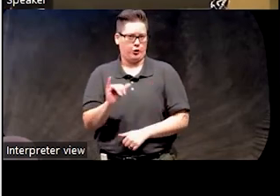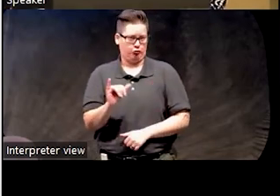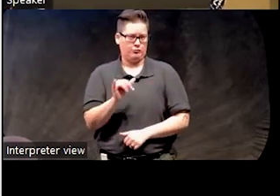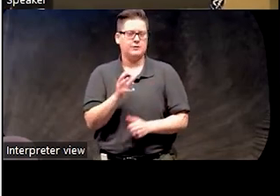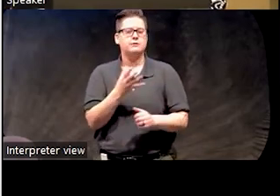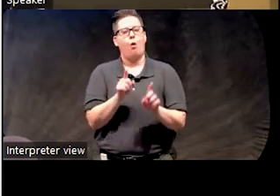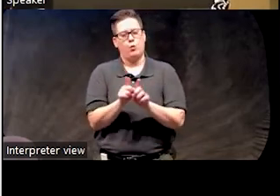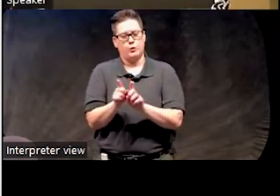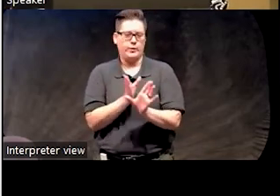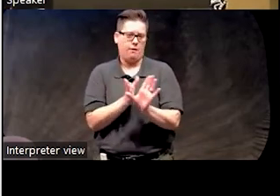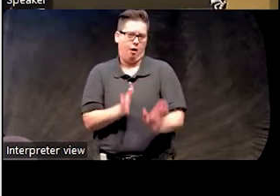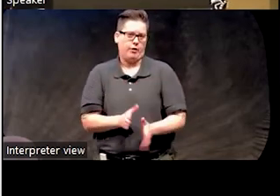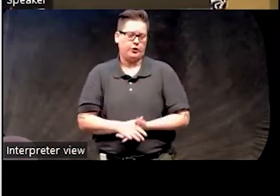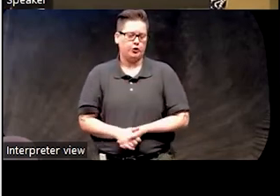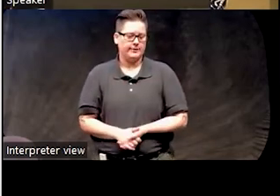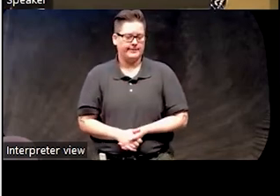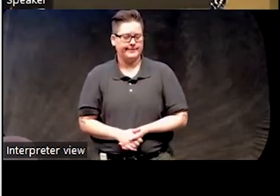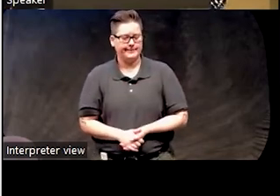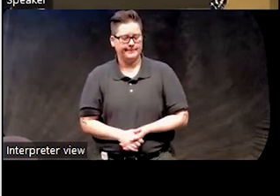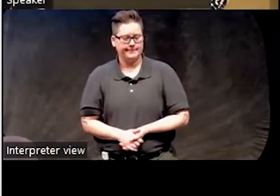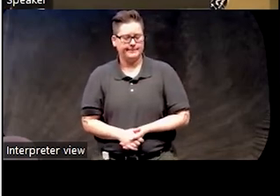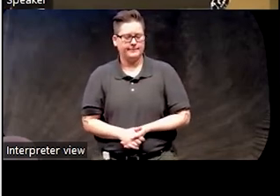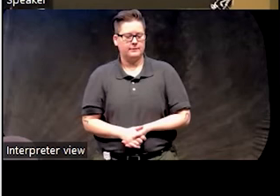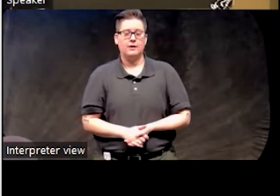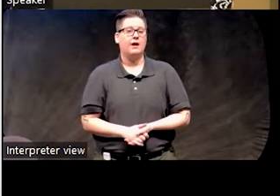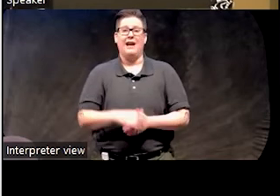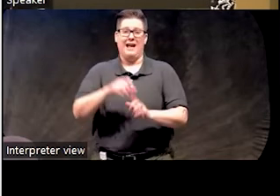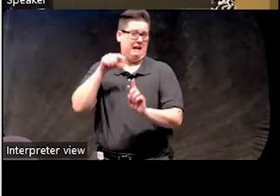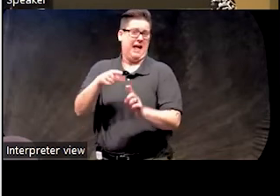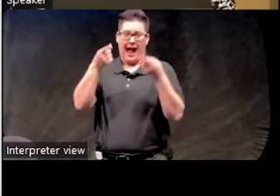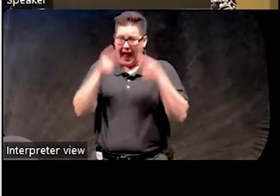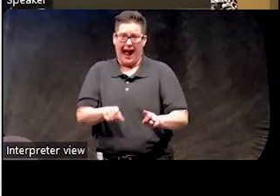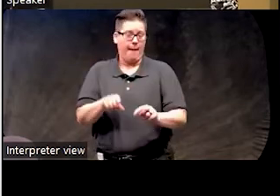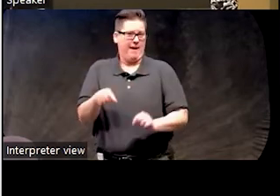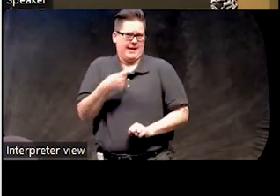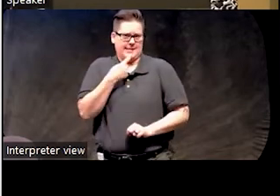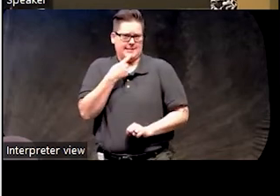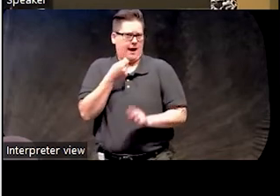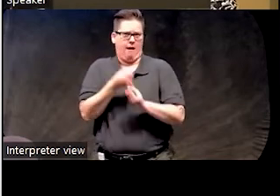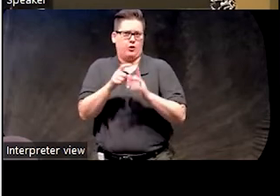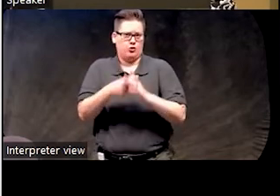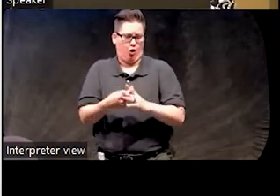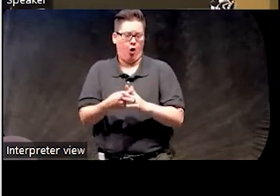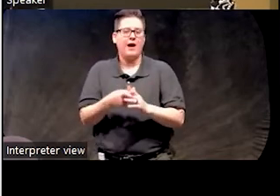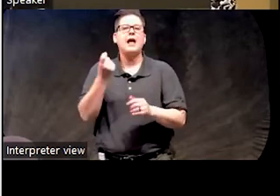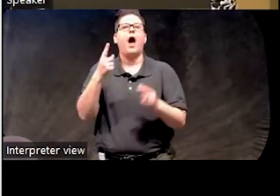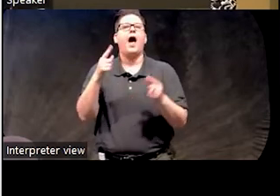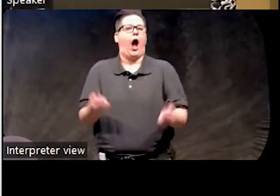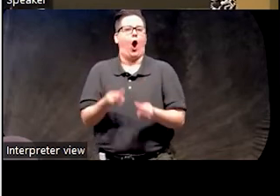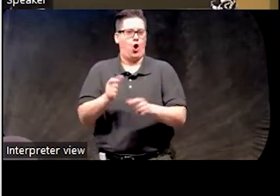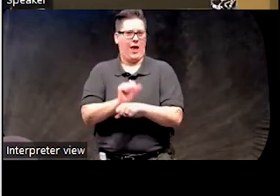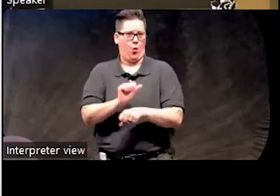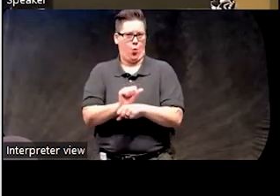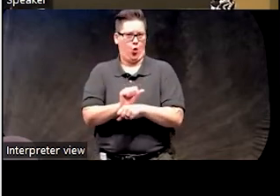psychologist regularly. His precipitating event that he identified was an injury at work that